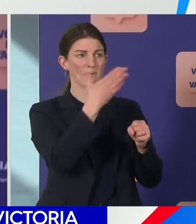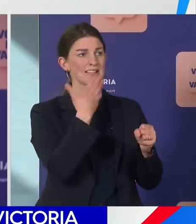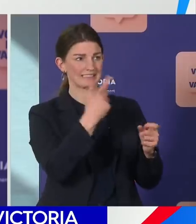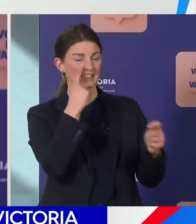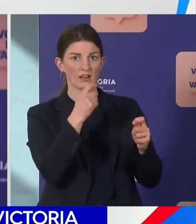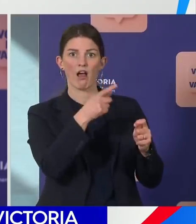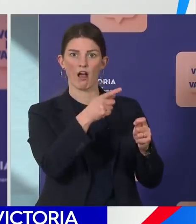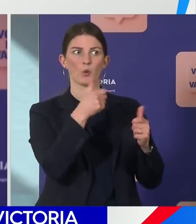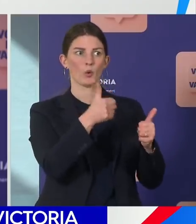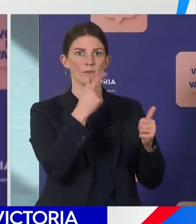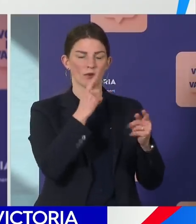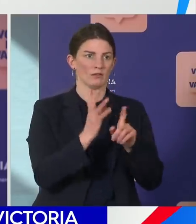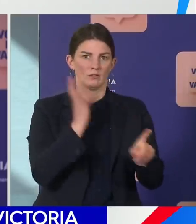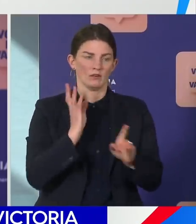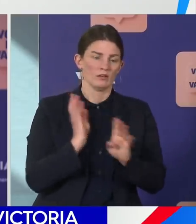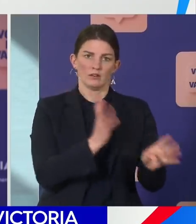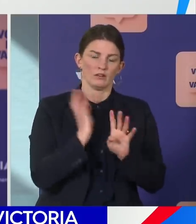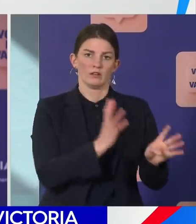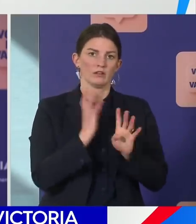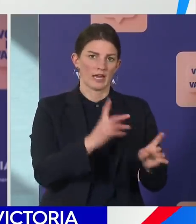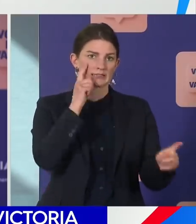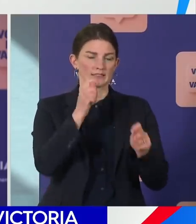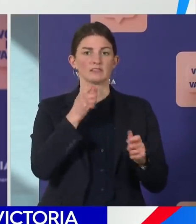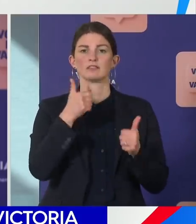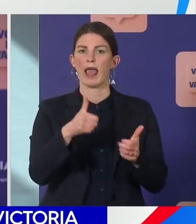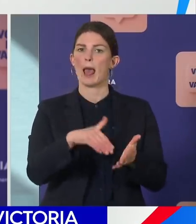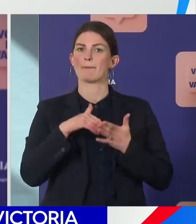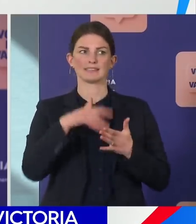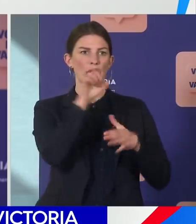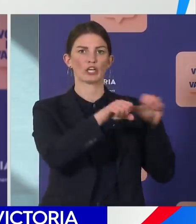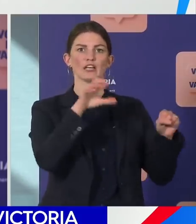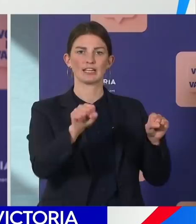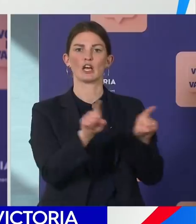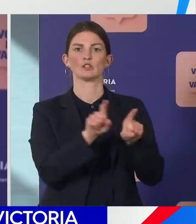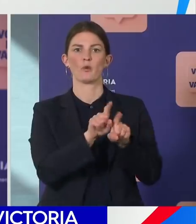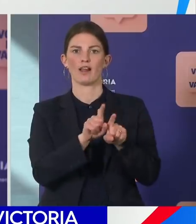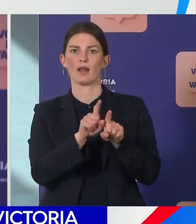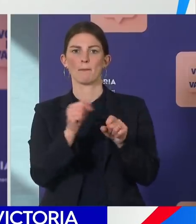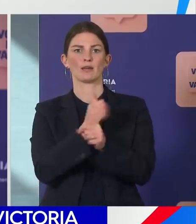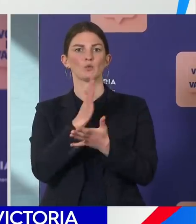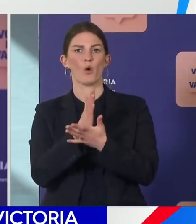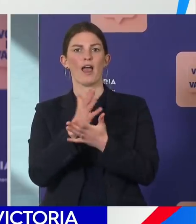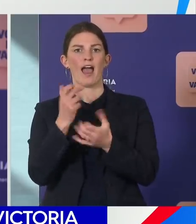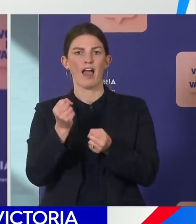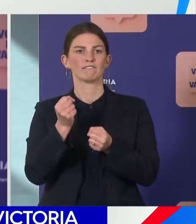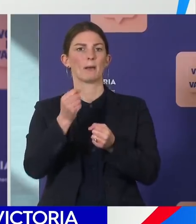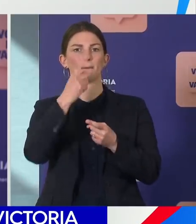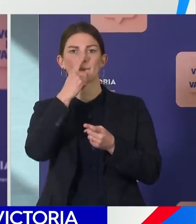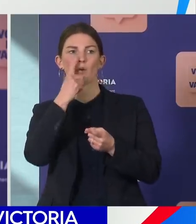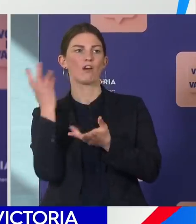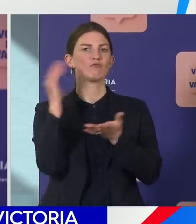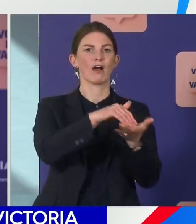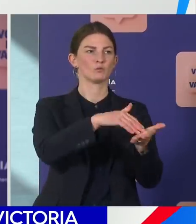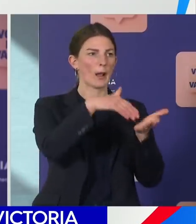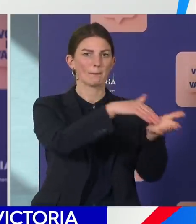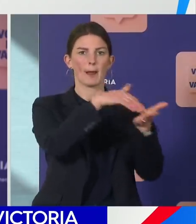allowed us to mobilise the public health response as quickly as we possibly could with